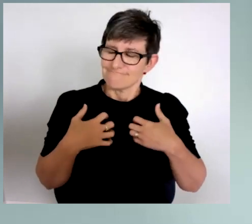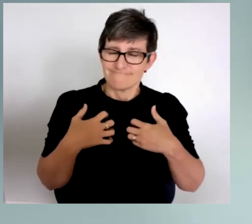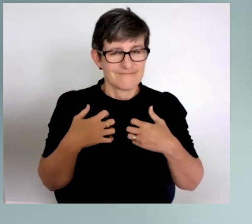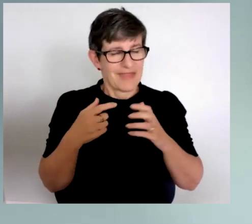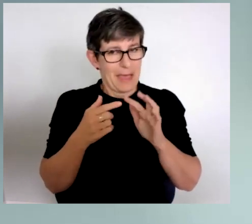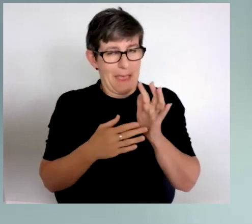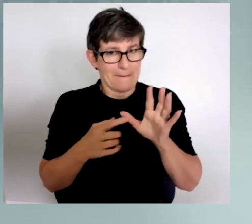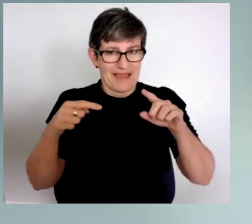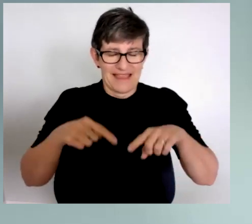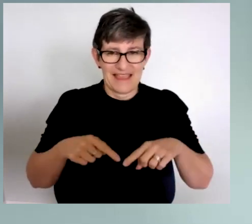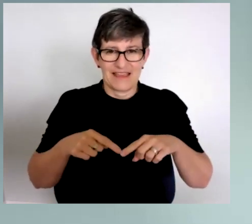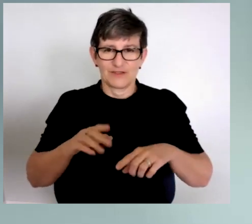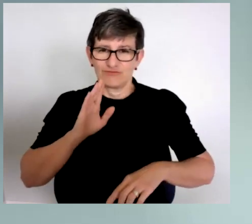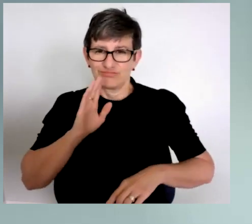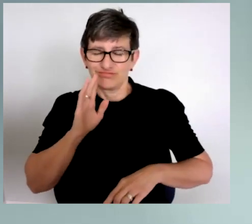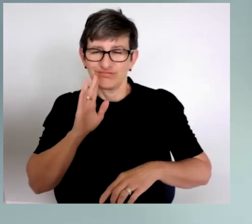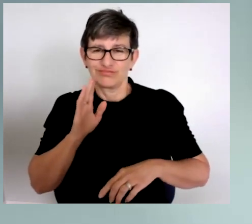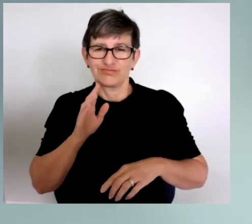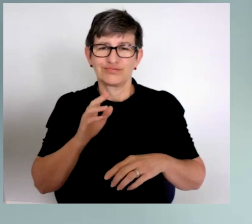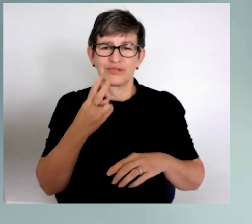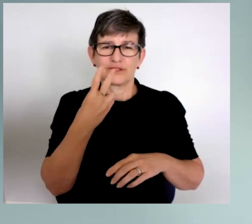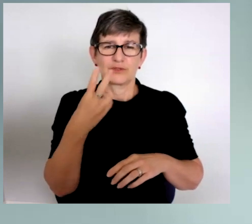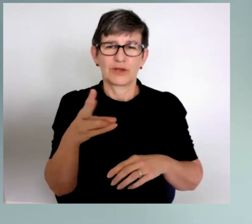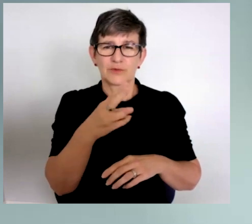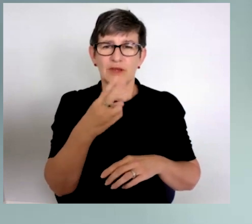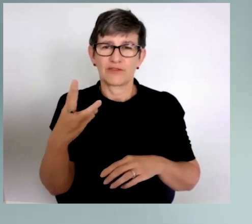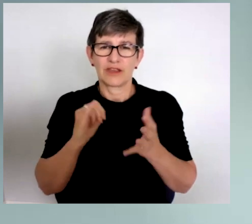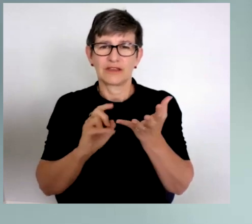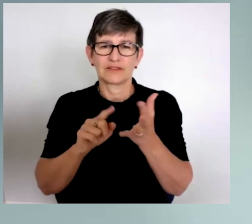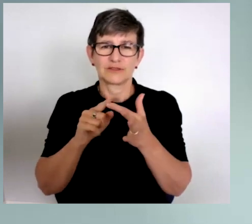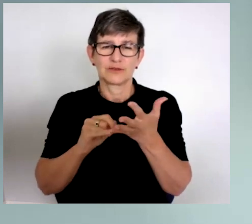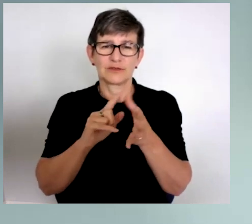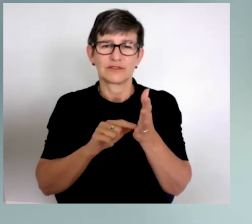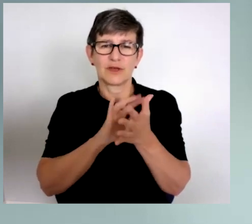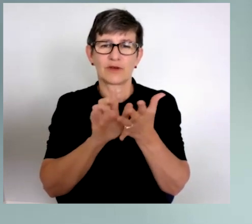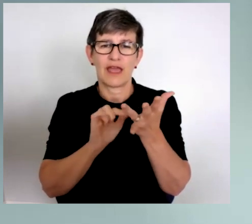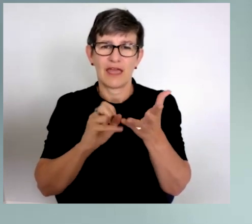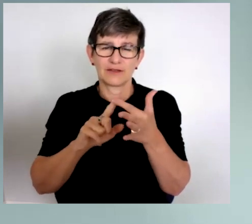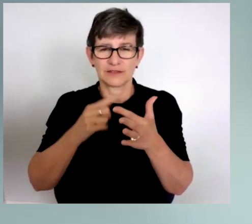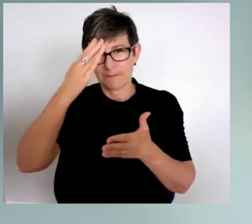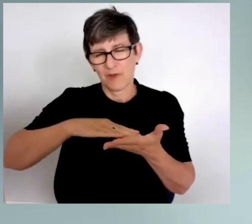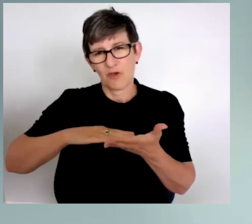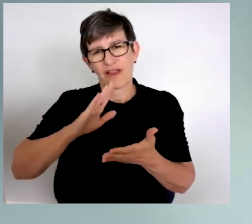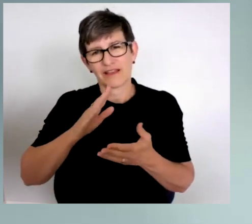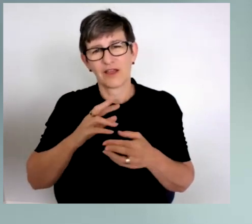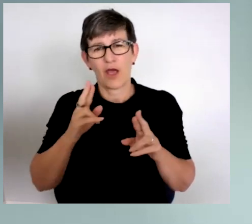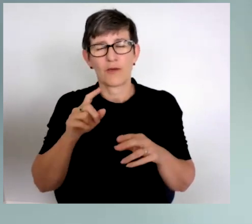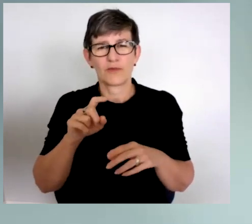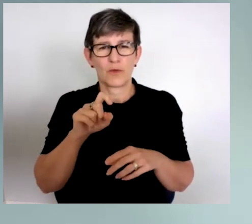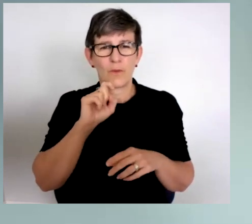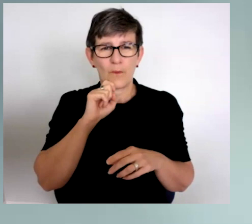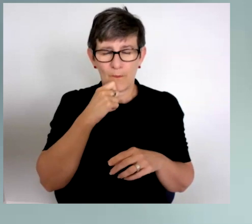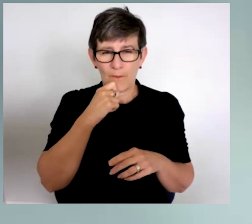Emma deliver the 2023 Sue Salthouse Memorial Lecture and I hope you will welcome me